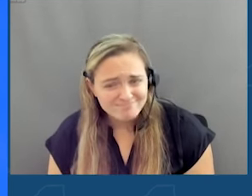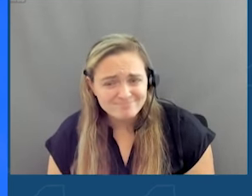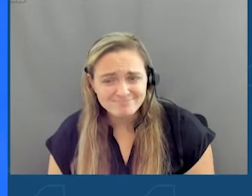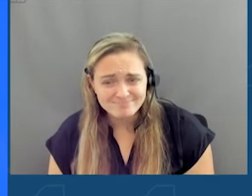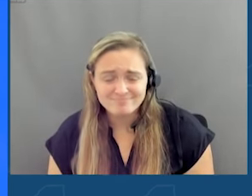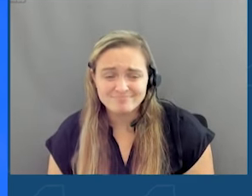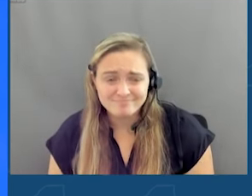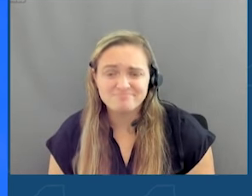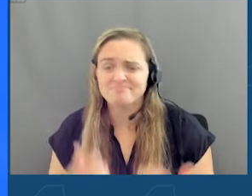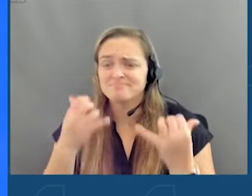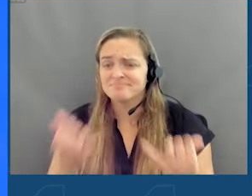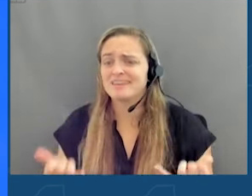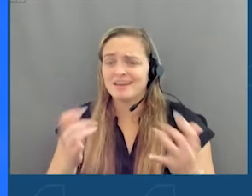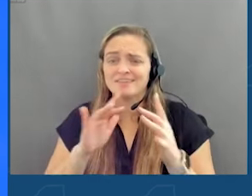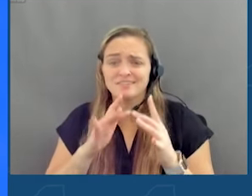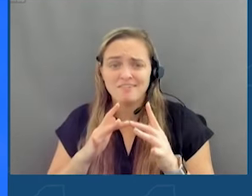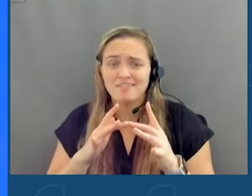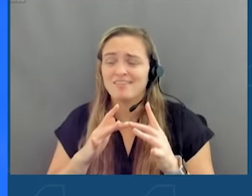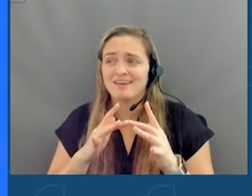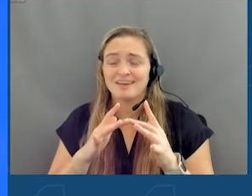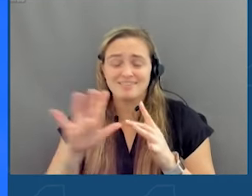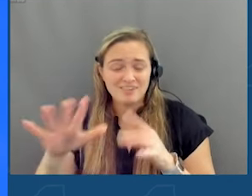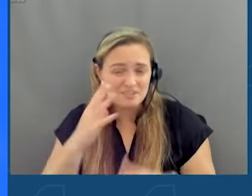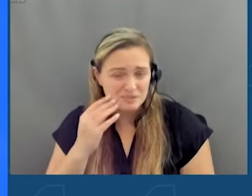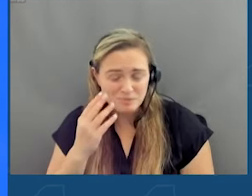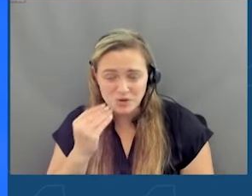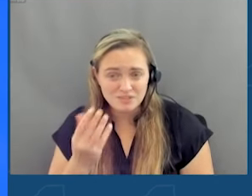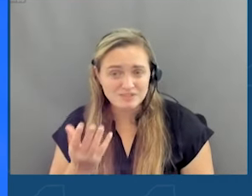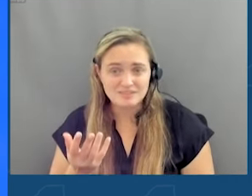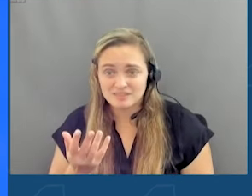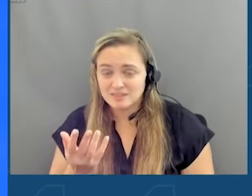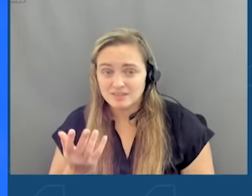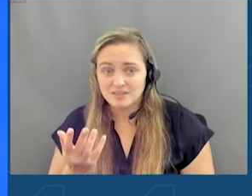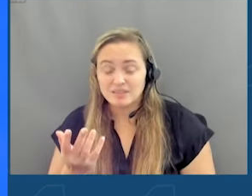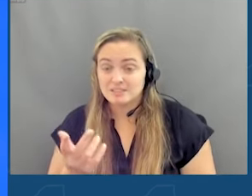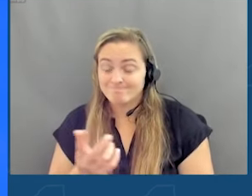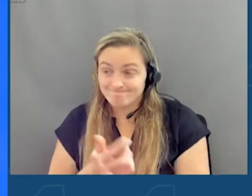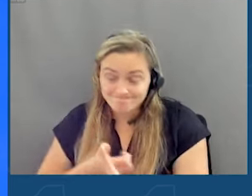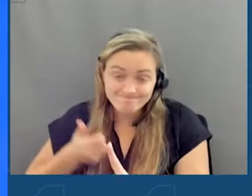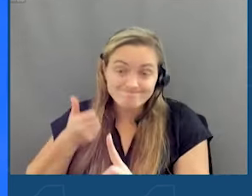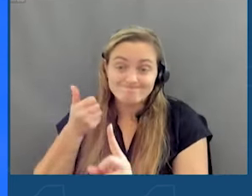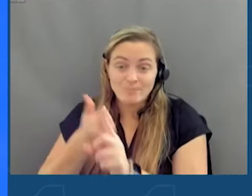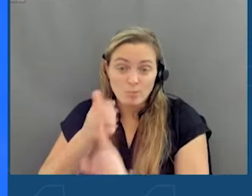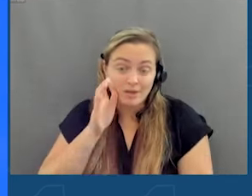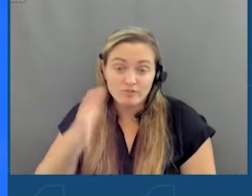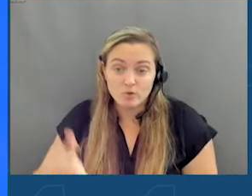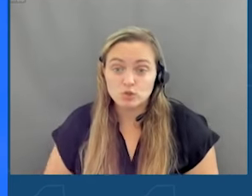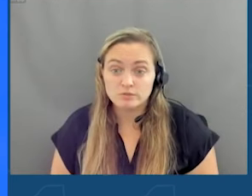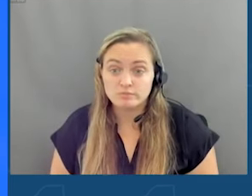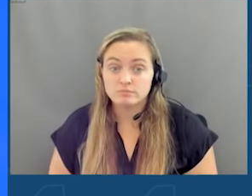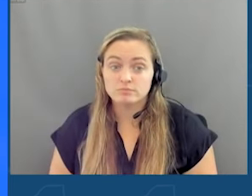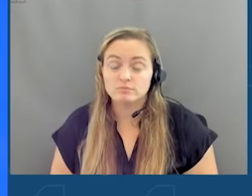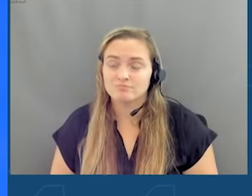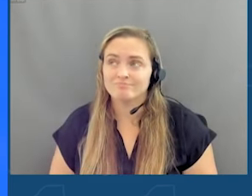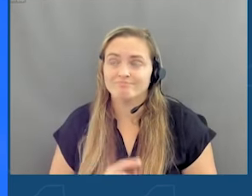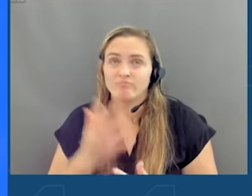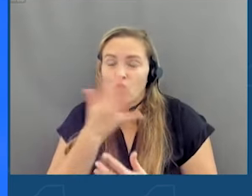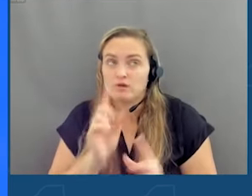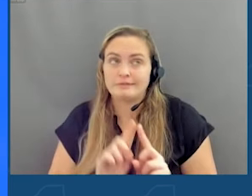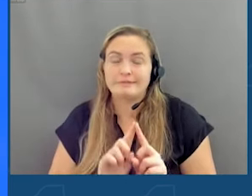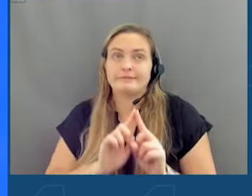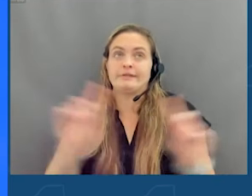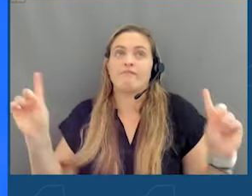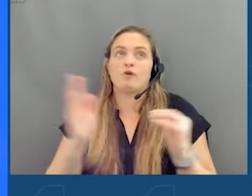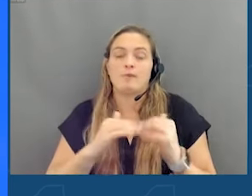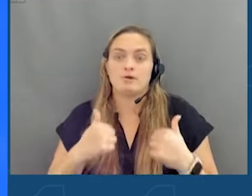digital landscape, our children's online experiences have a major impact on their future and they look wildly different than when I